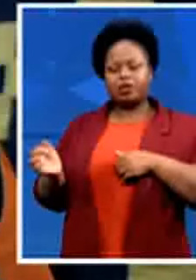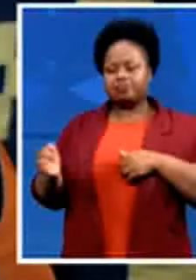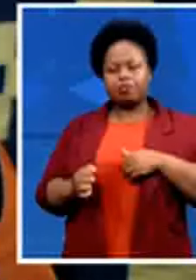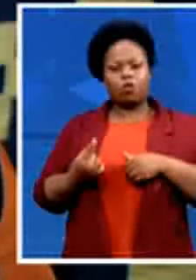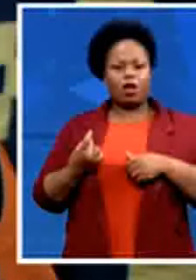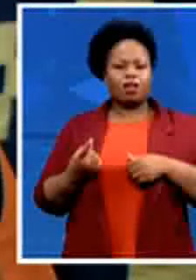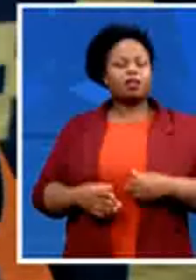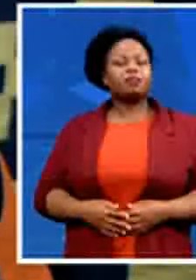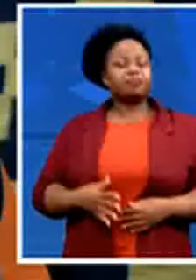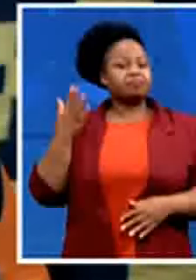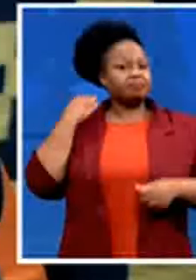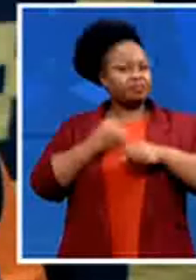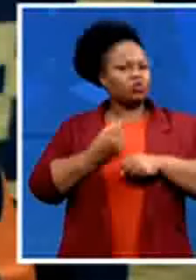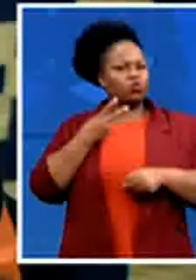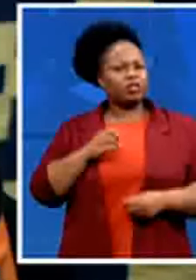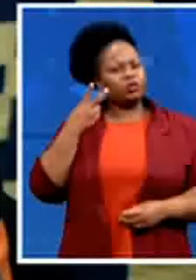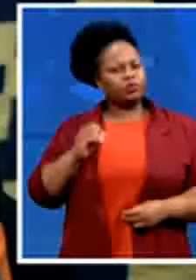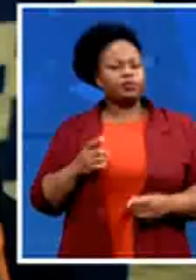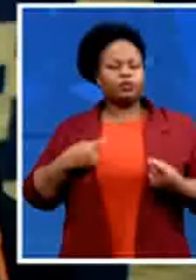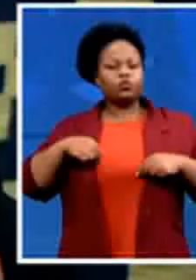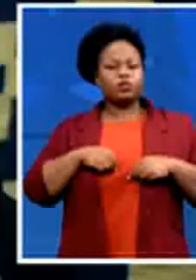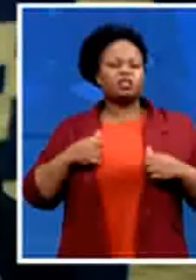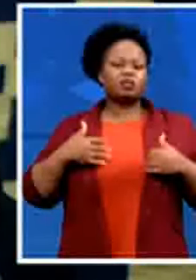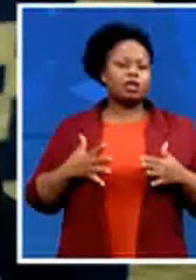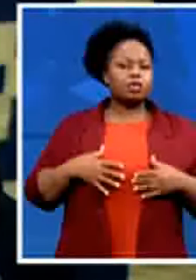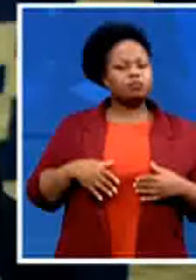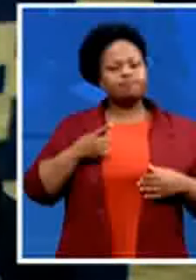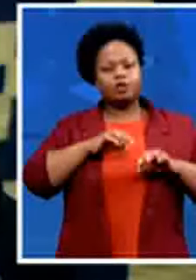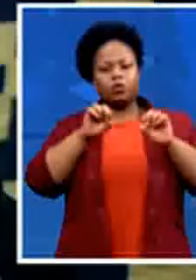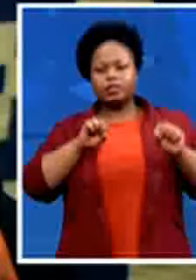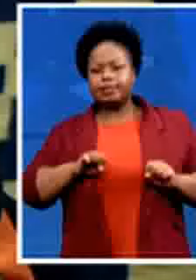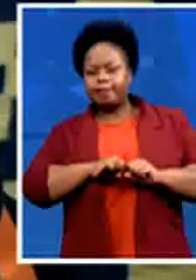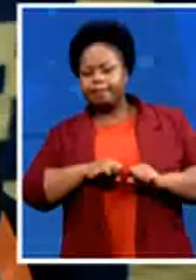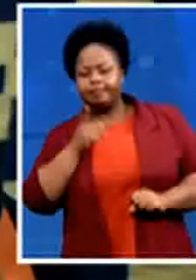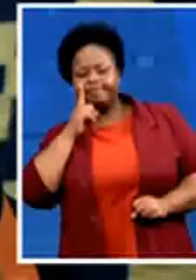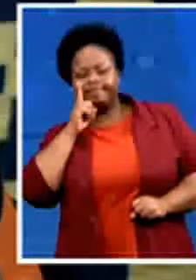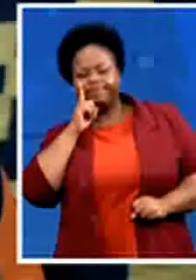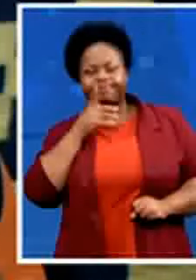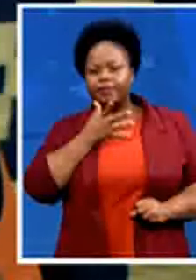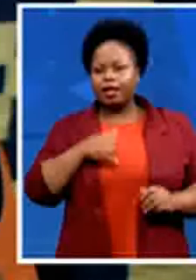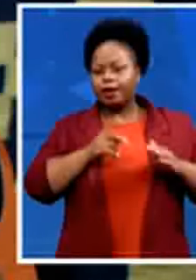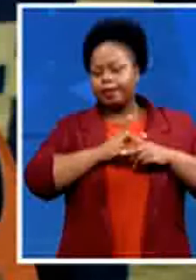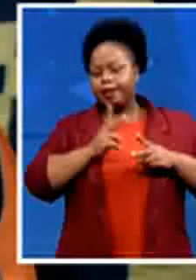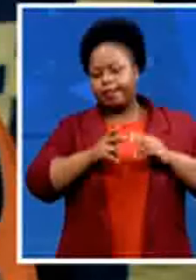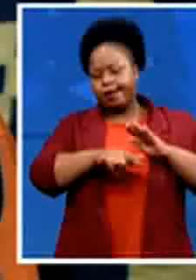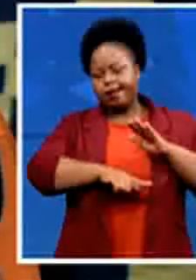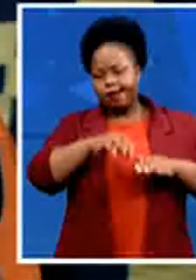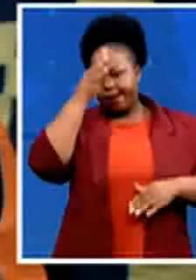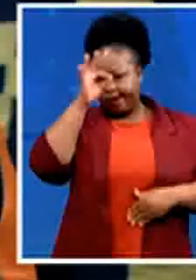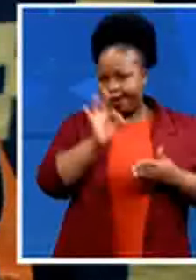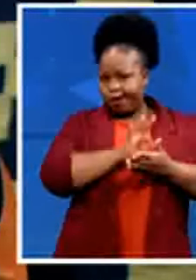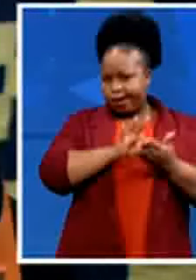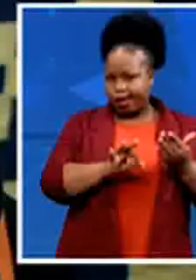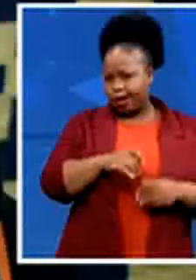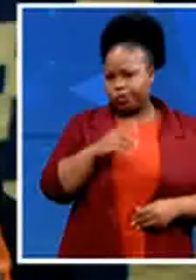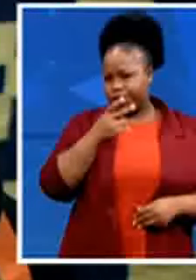started testing our systems in preparation for local government 2021 and we started